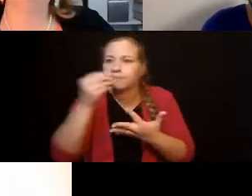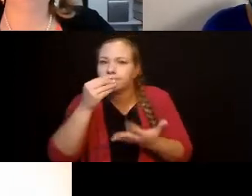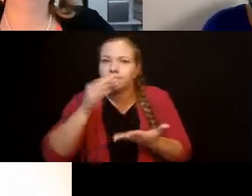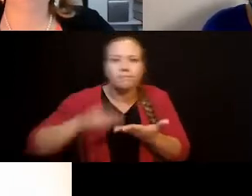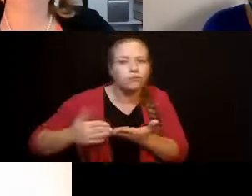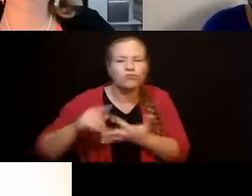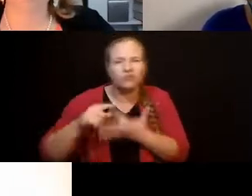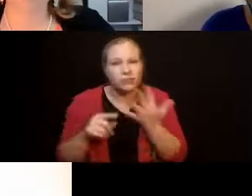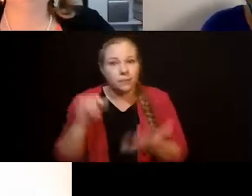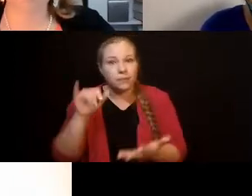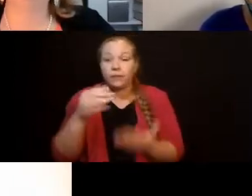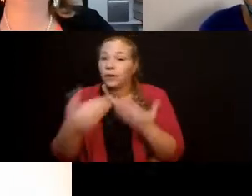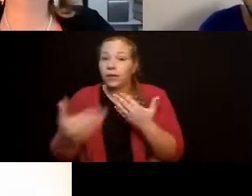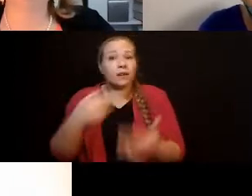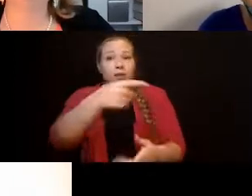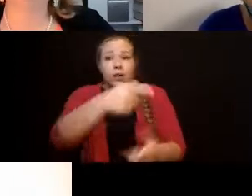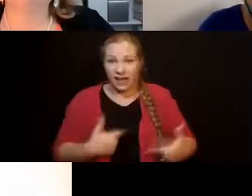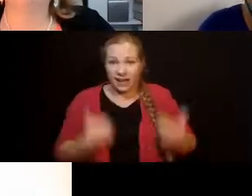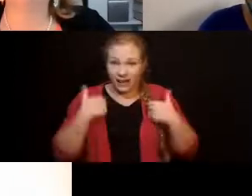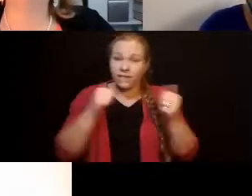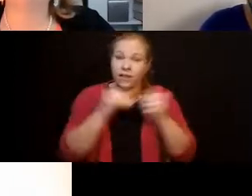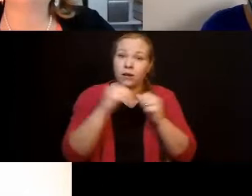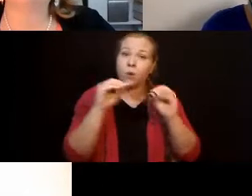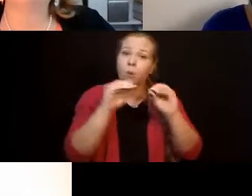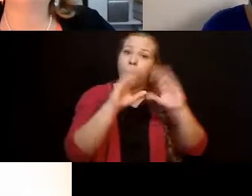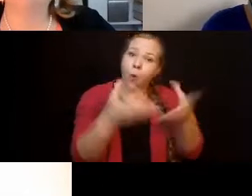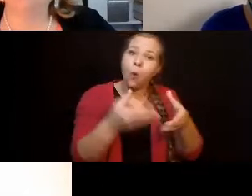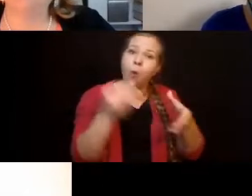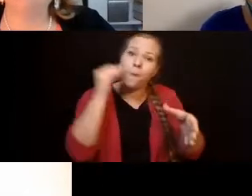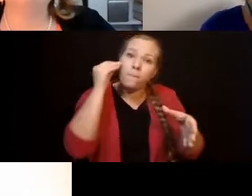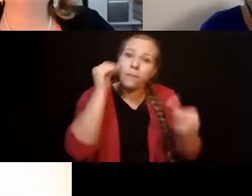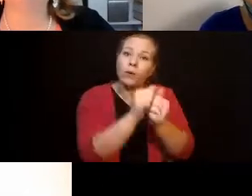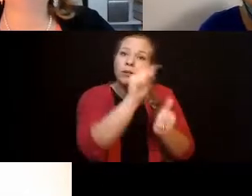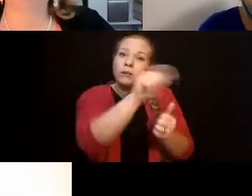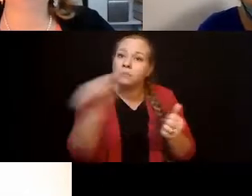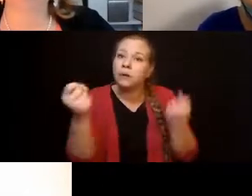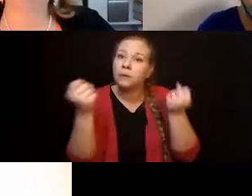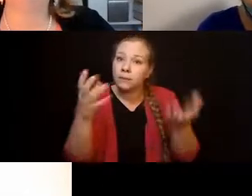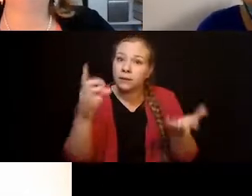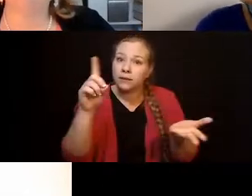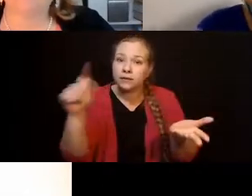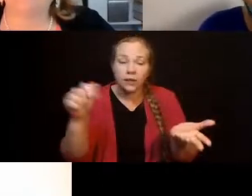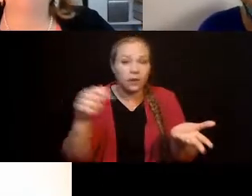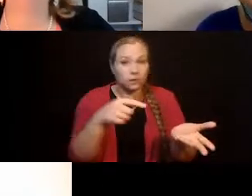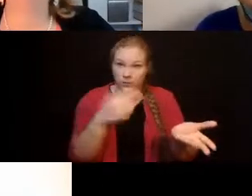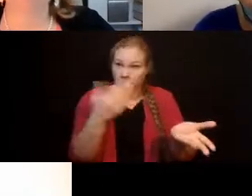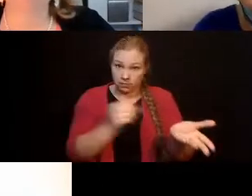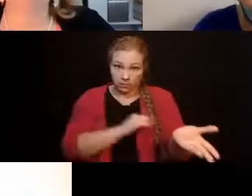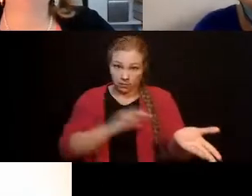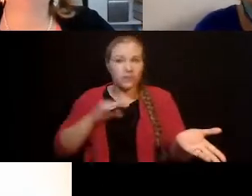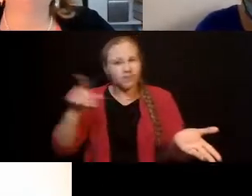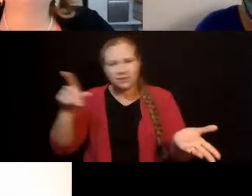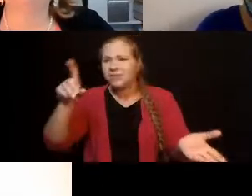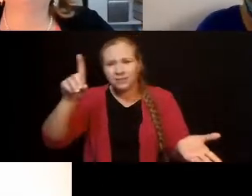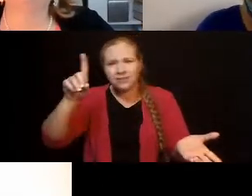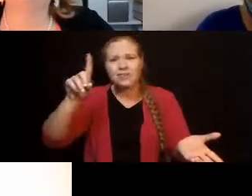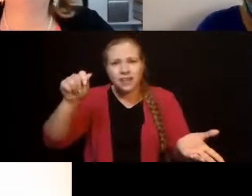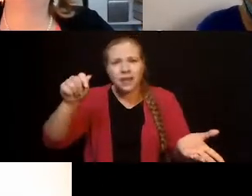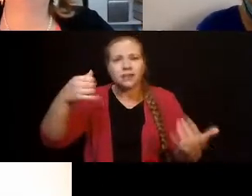the individuals, our sons and daughters, and whoever they're living with will pay those rental